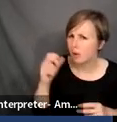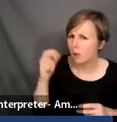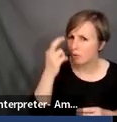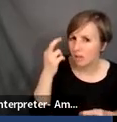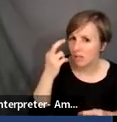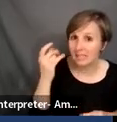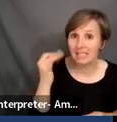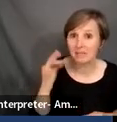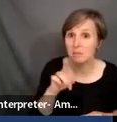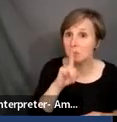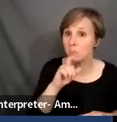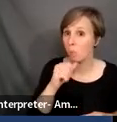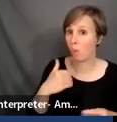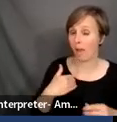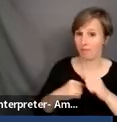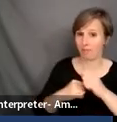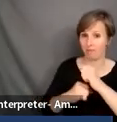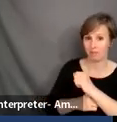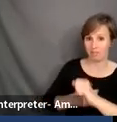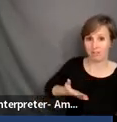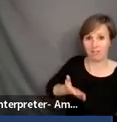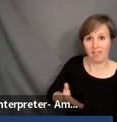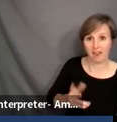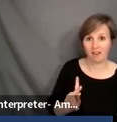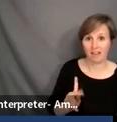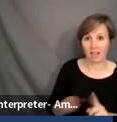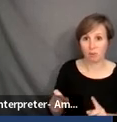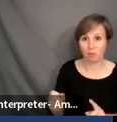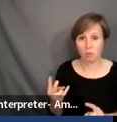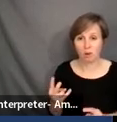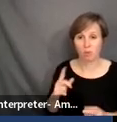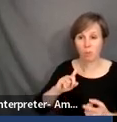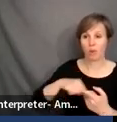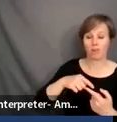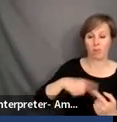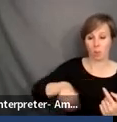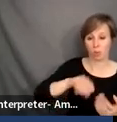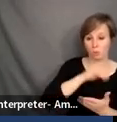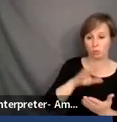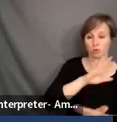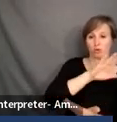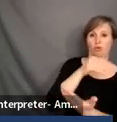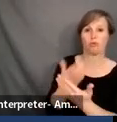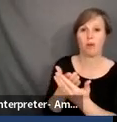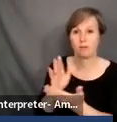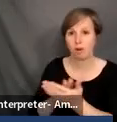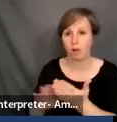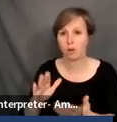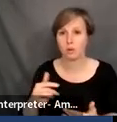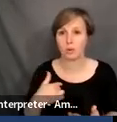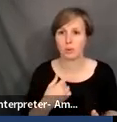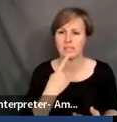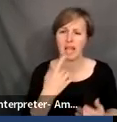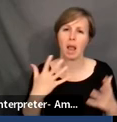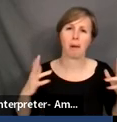have the foundation in our K-12, when these students come to college, we claim, we want them to be quote unquote global